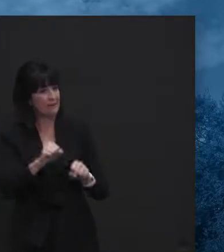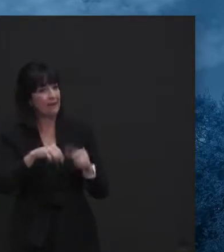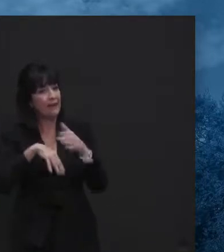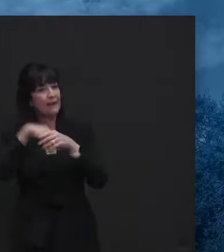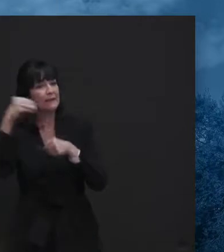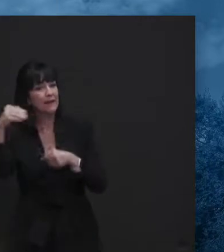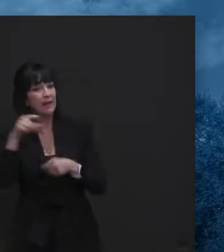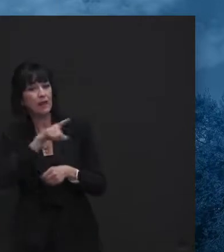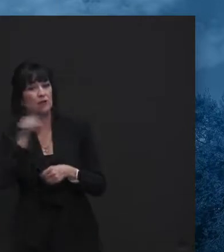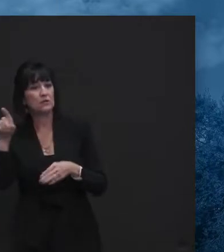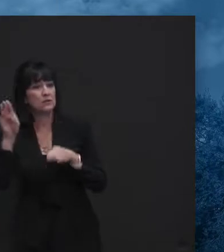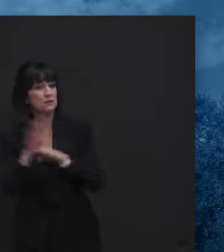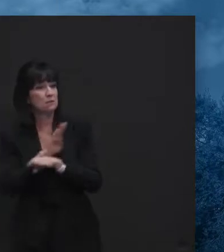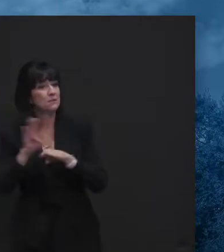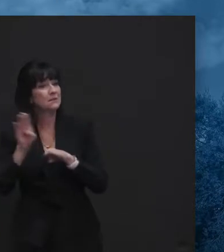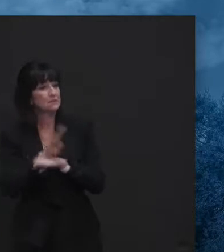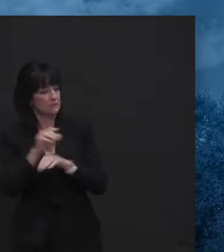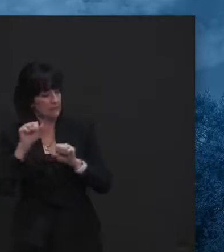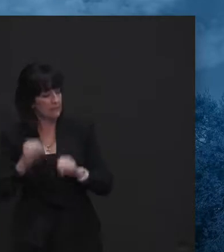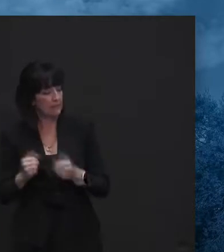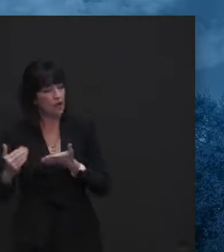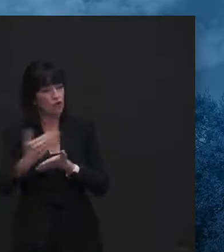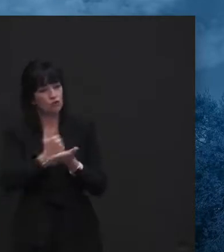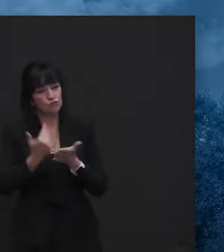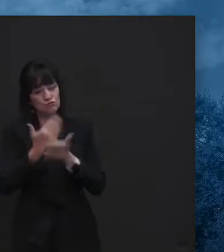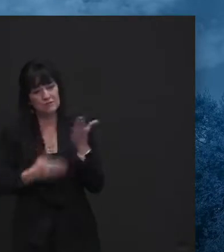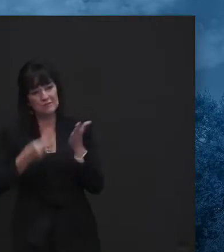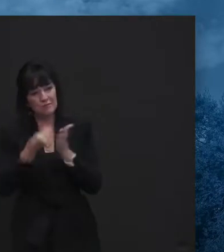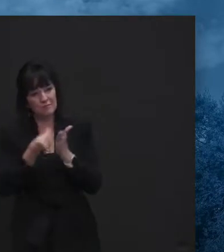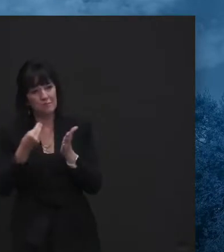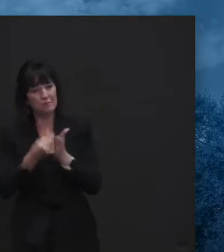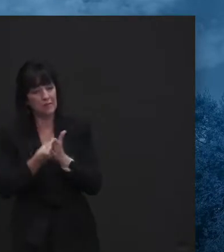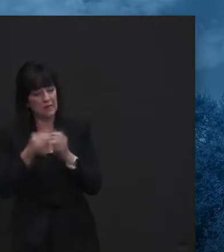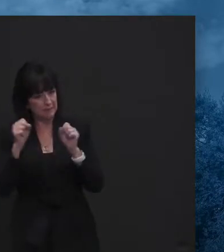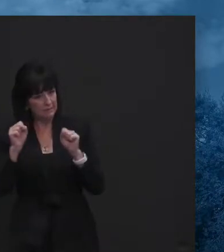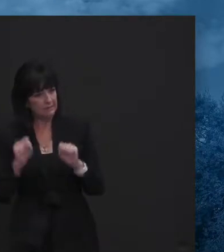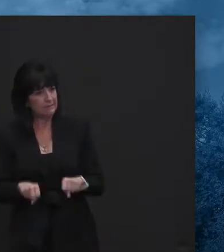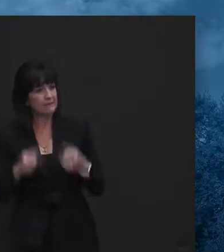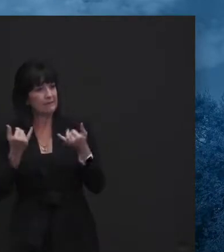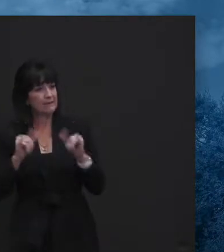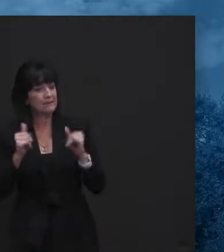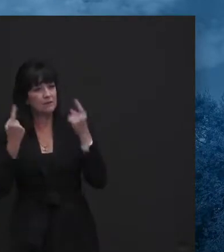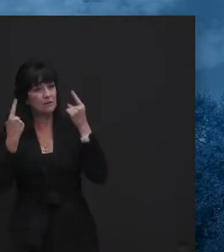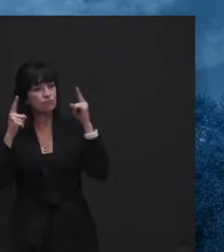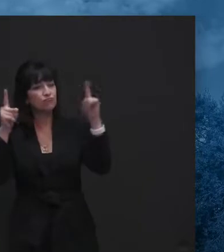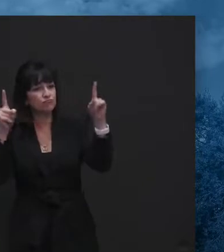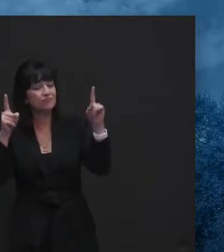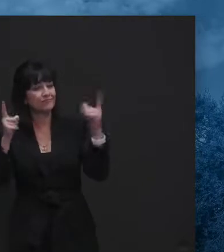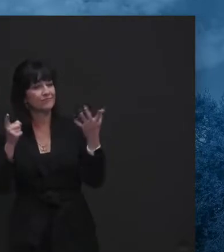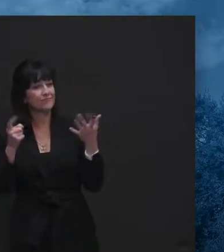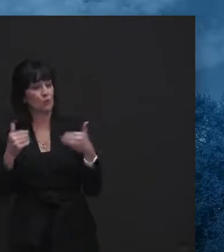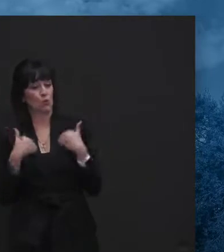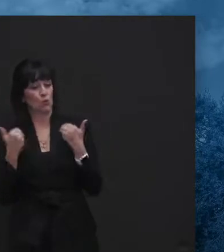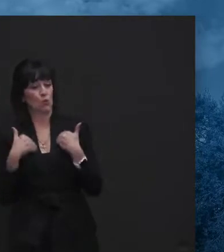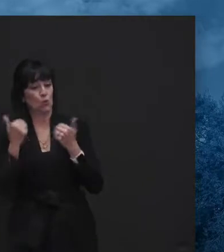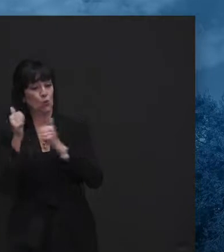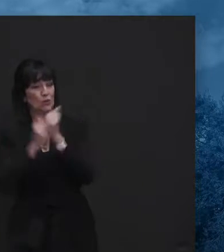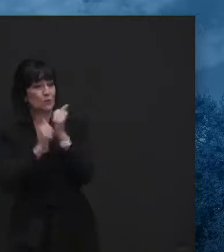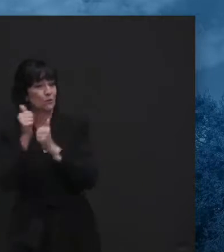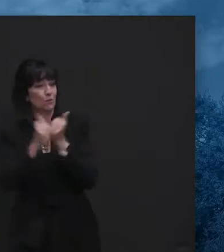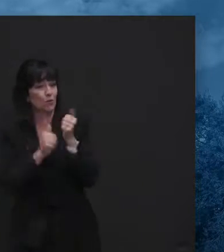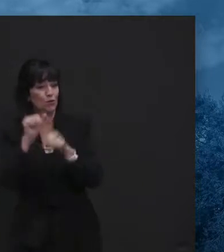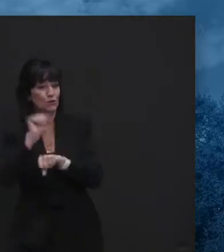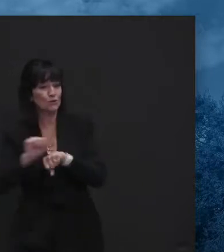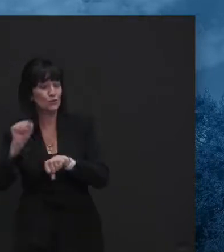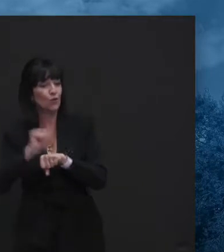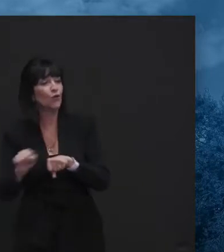hopefully survive it and get to the other side. All that we work so hard on youth sports activity because it's such a